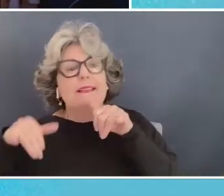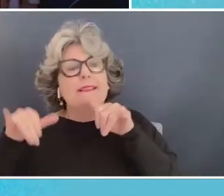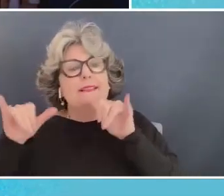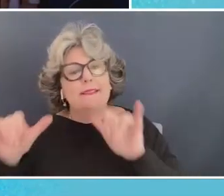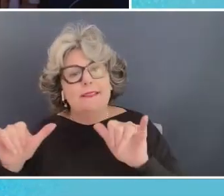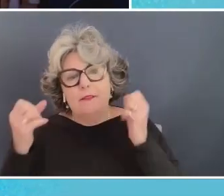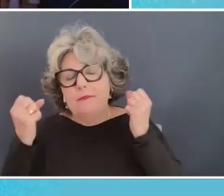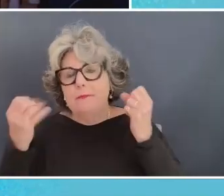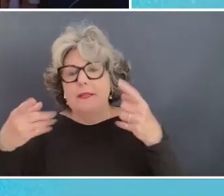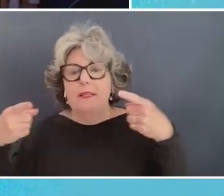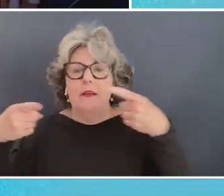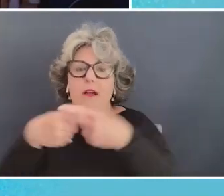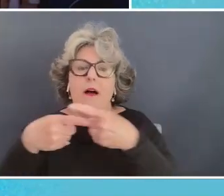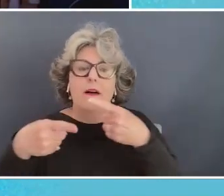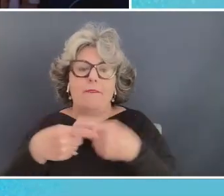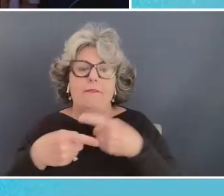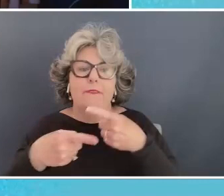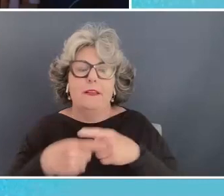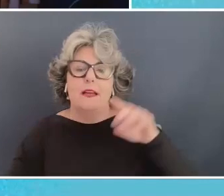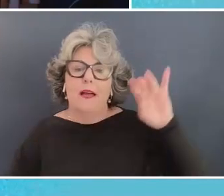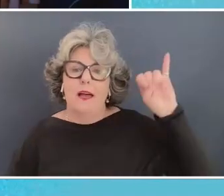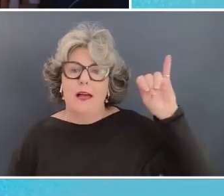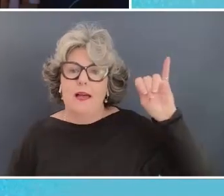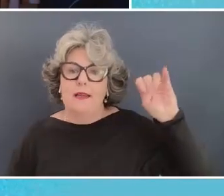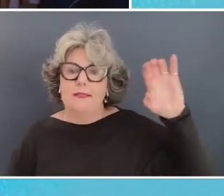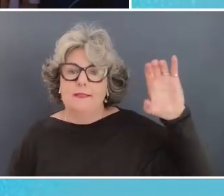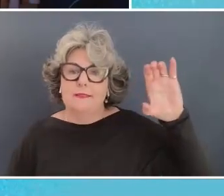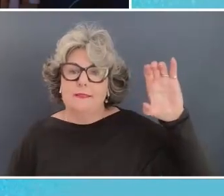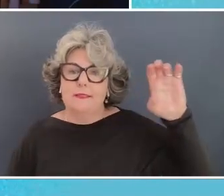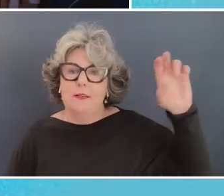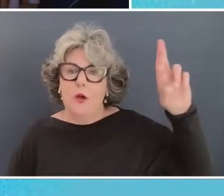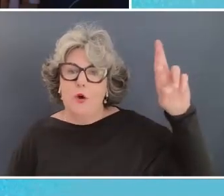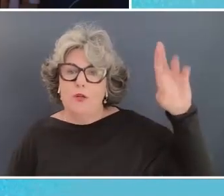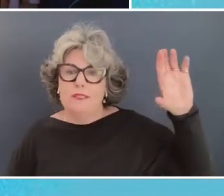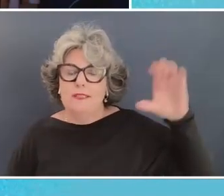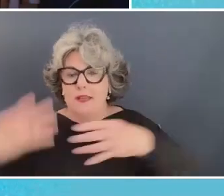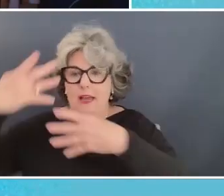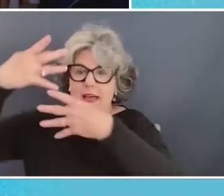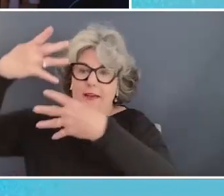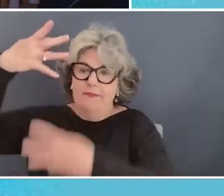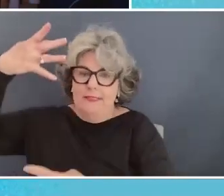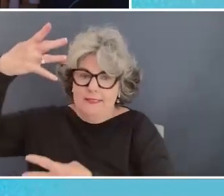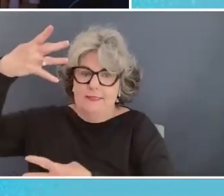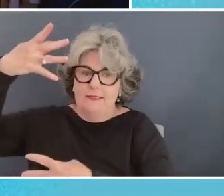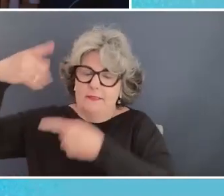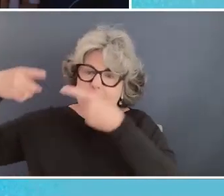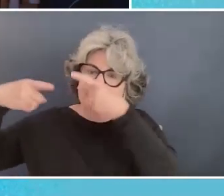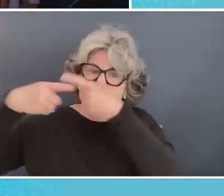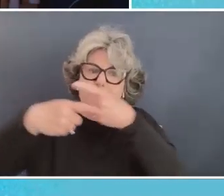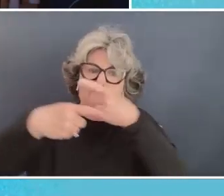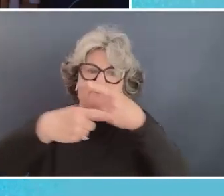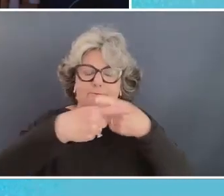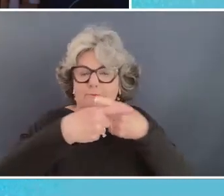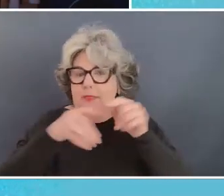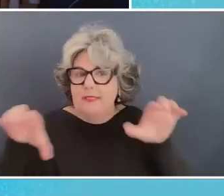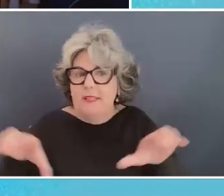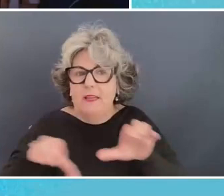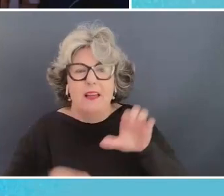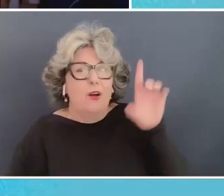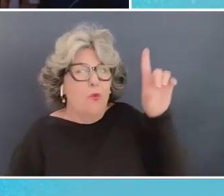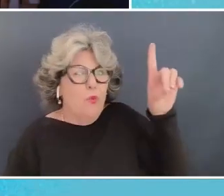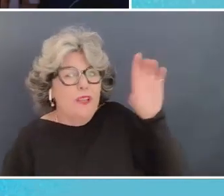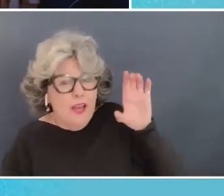conflicts that the icrc has listed uh in in terms of the conflicts where it has to to act a hundred